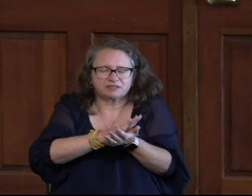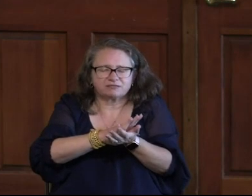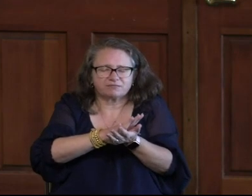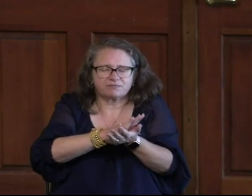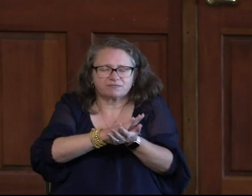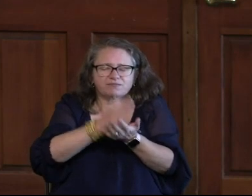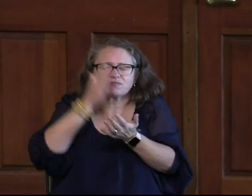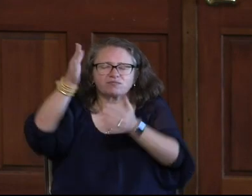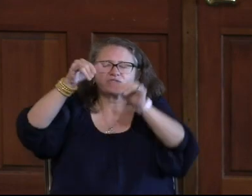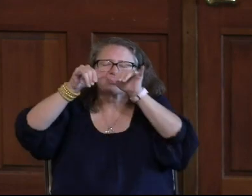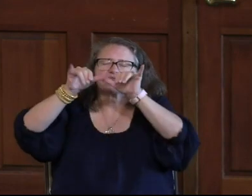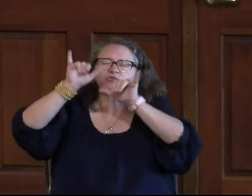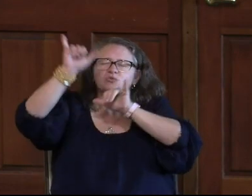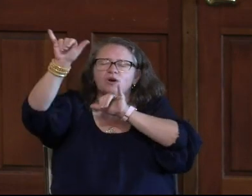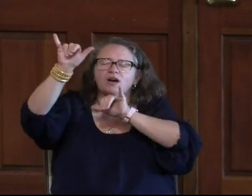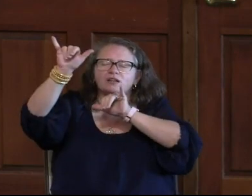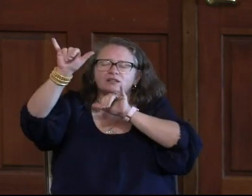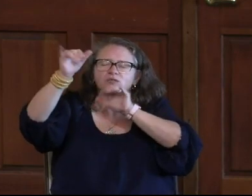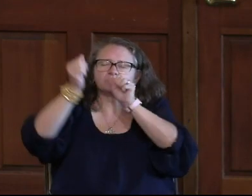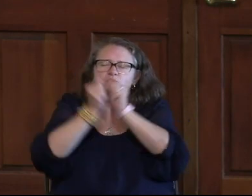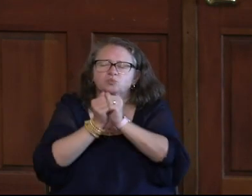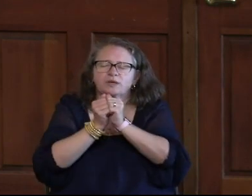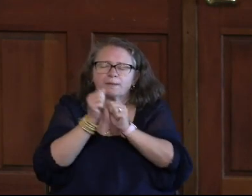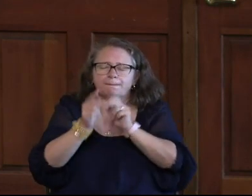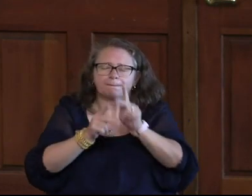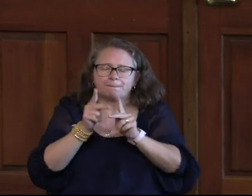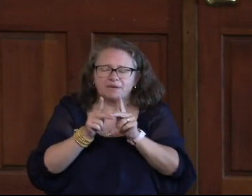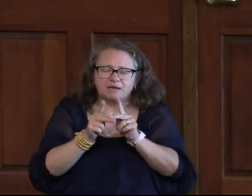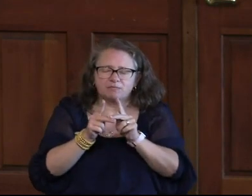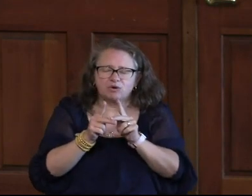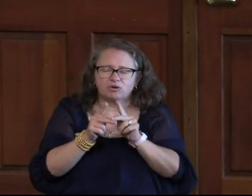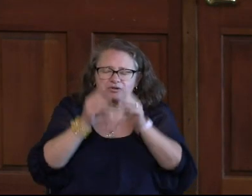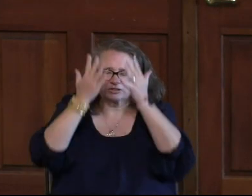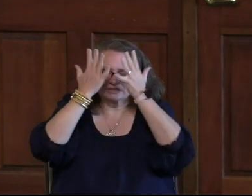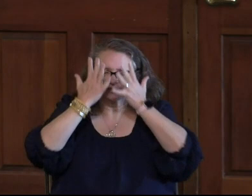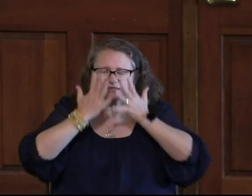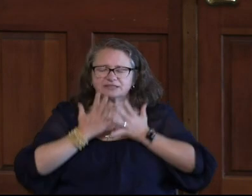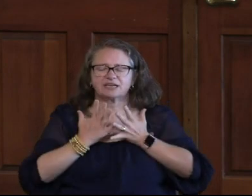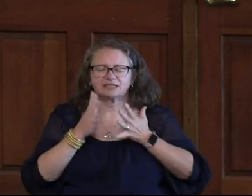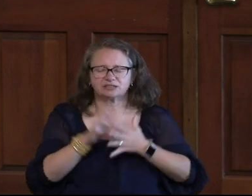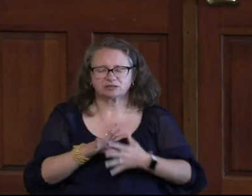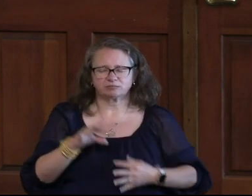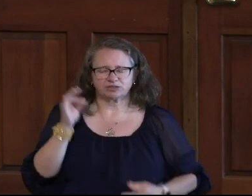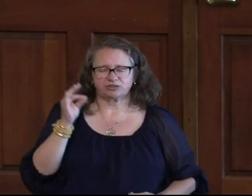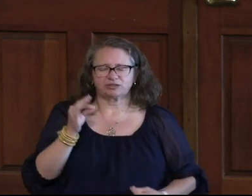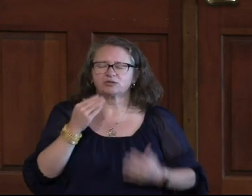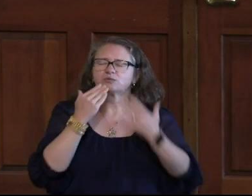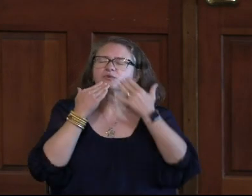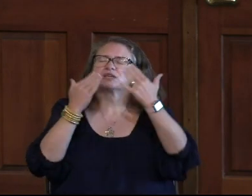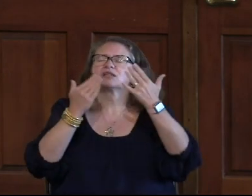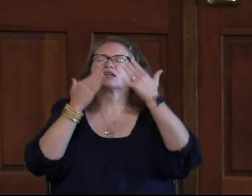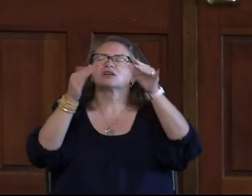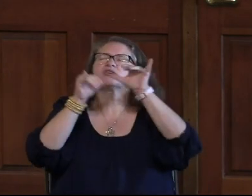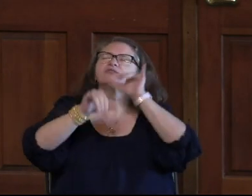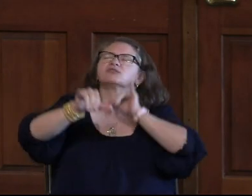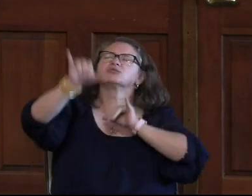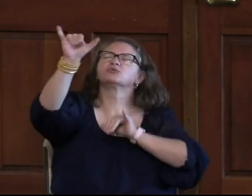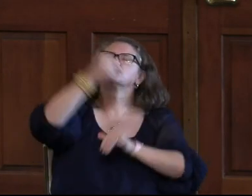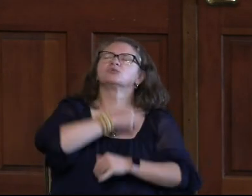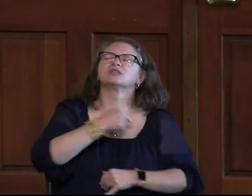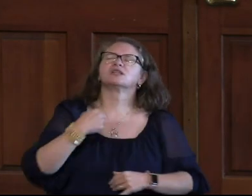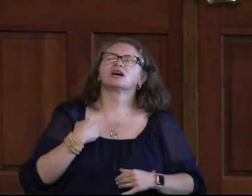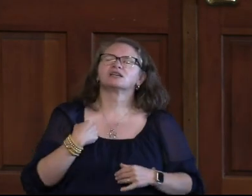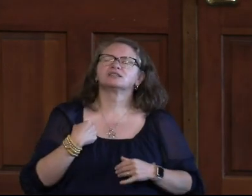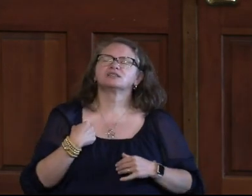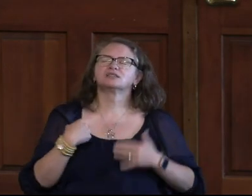And you dwell with those who are contrite and lowly in spirit. And we thank you for dwelling with us